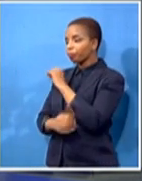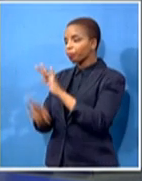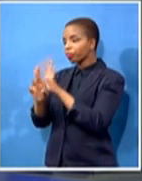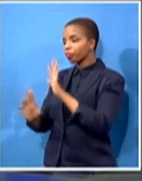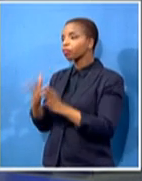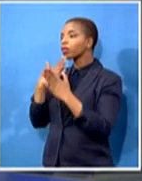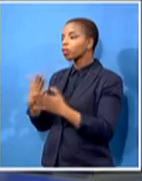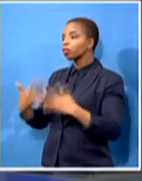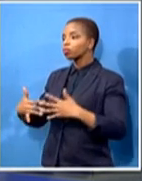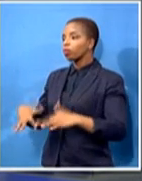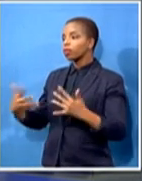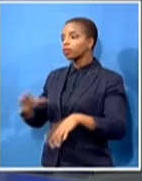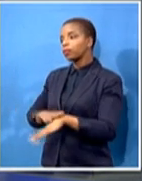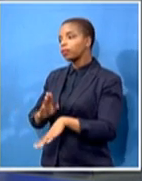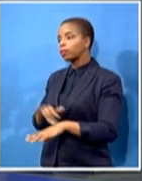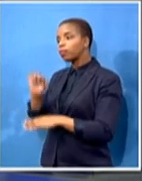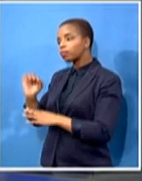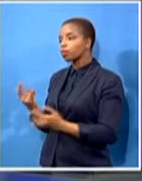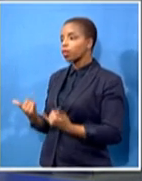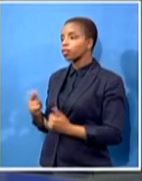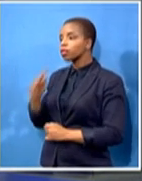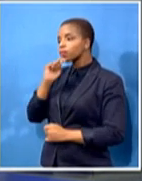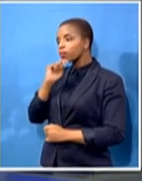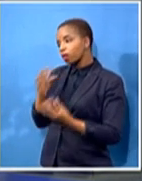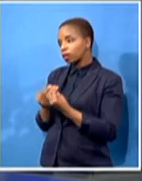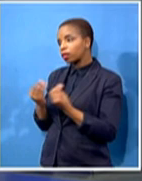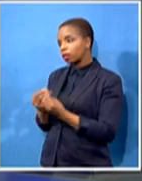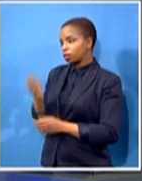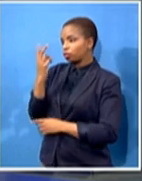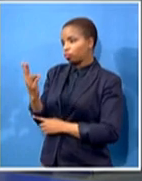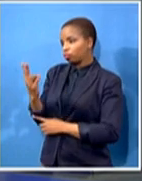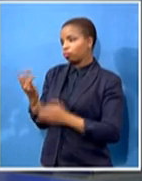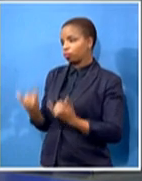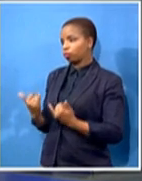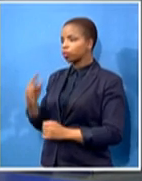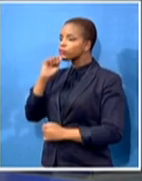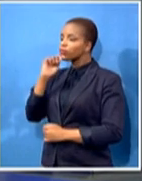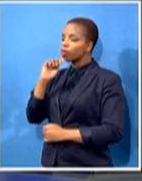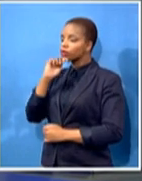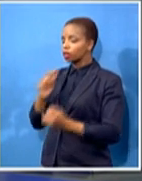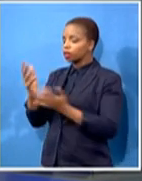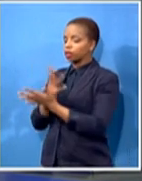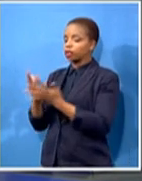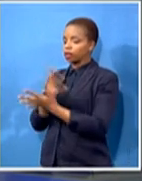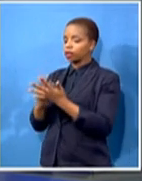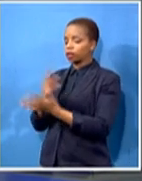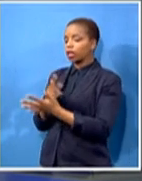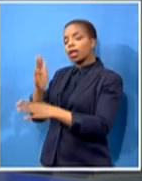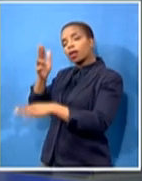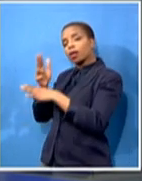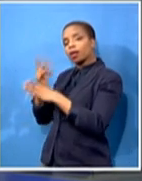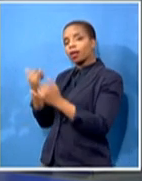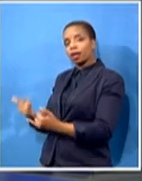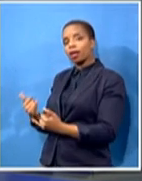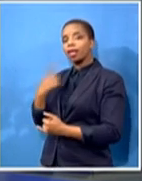coming out of that media briefing in the morning, Stig Engström being the stronger lead, and two,